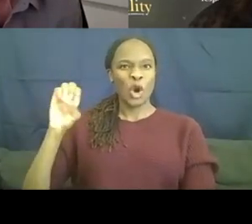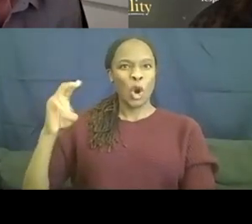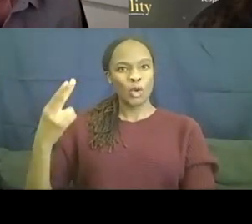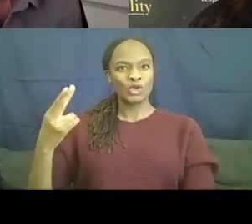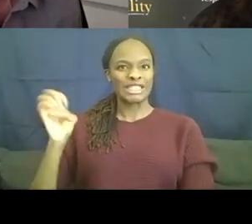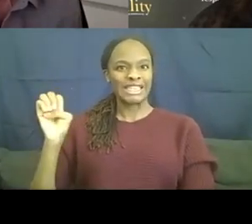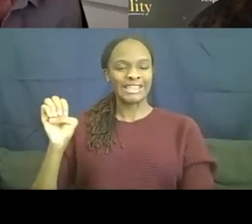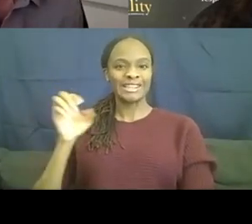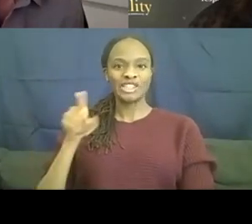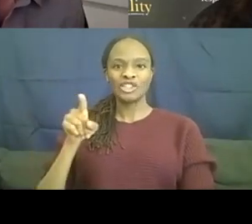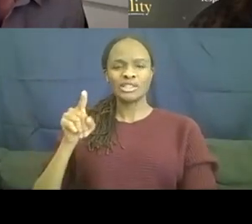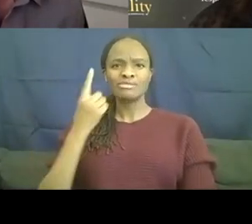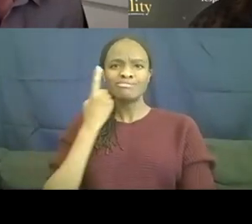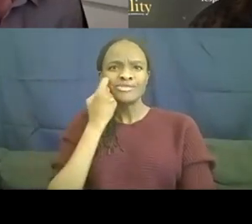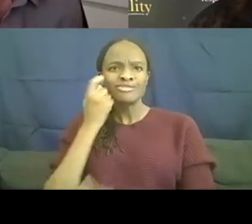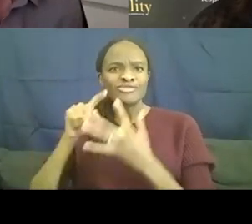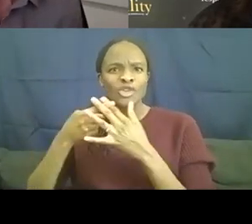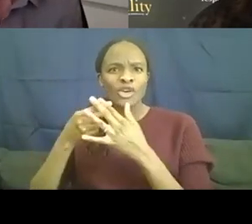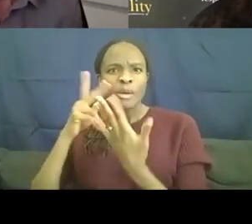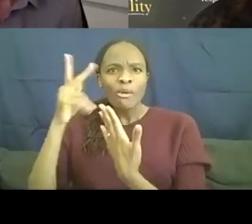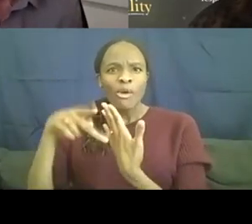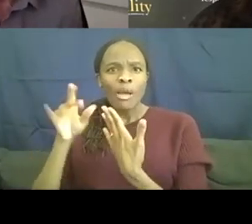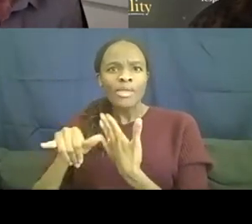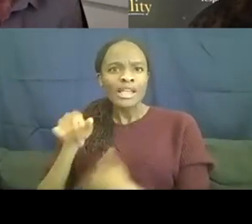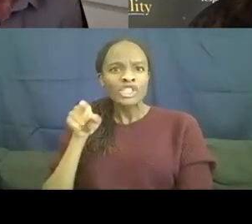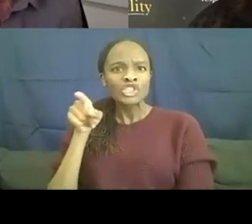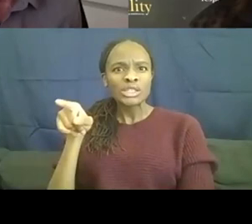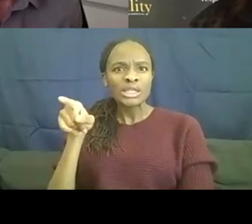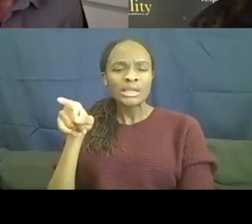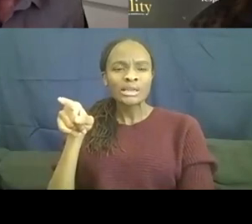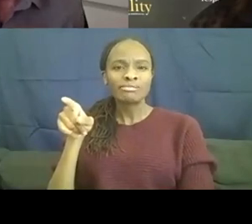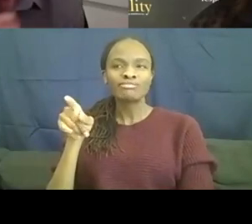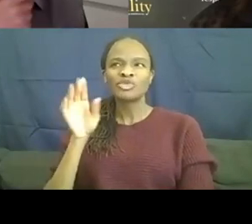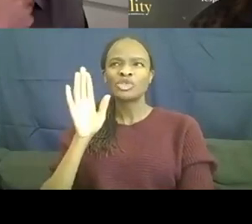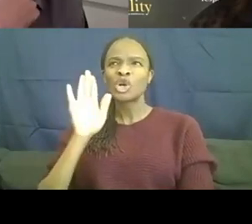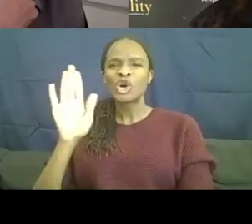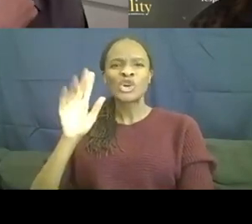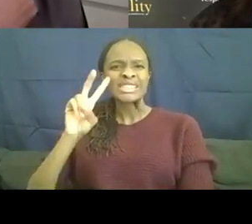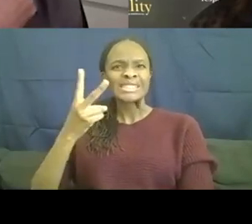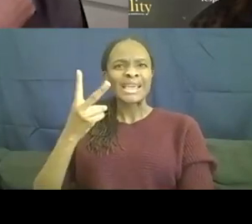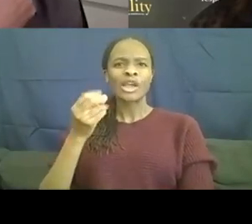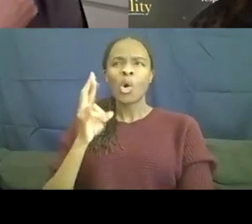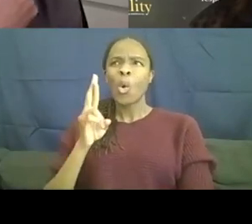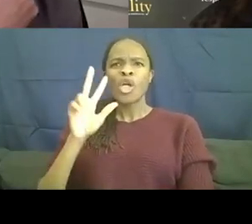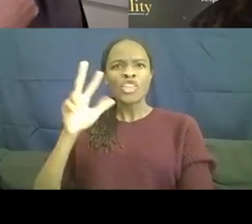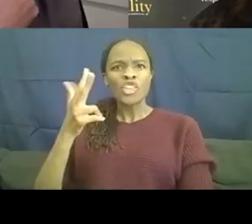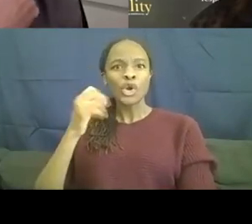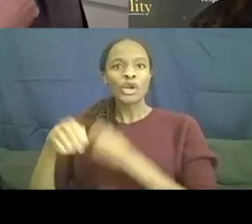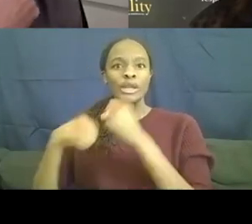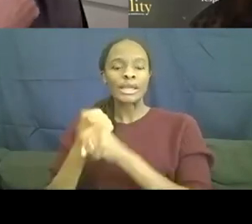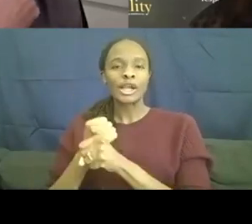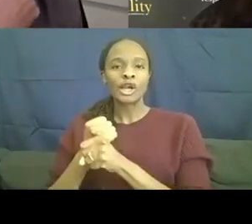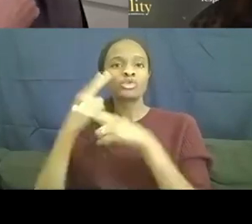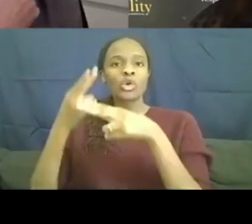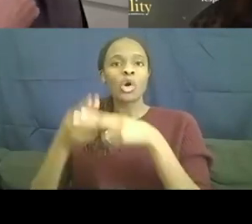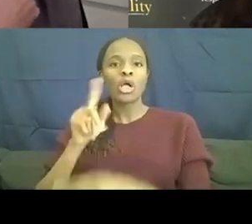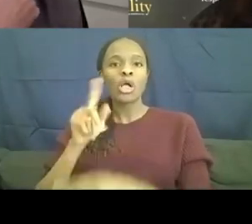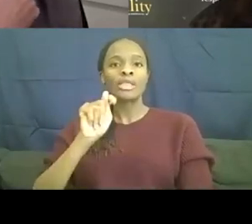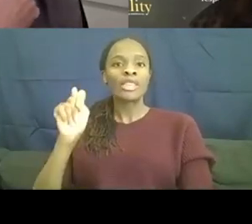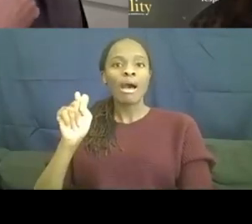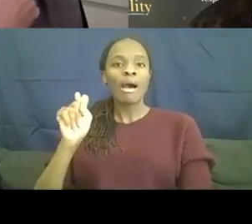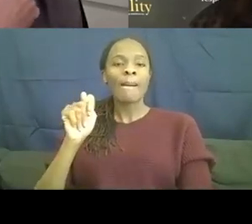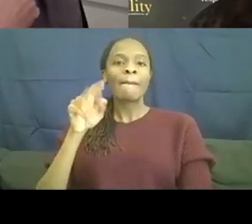just started this program that she, I think it was her second or third year, called the Miracle Project, which basically